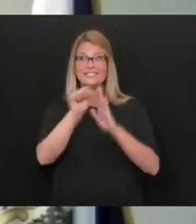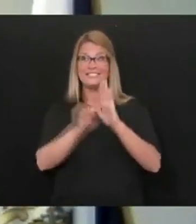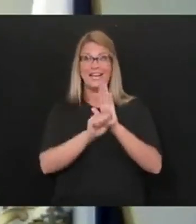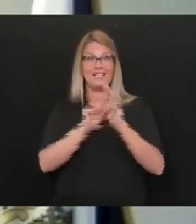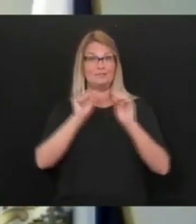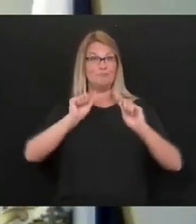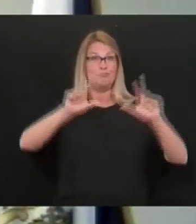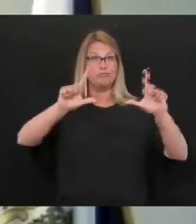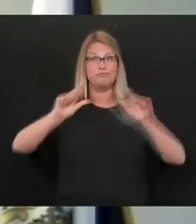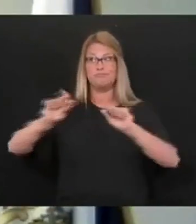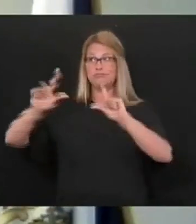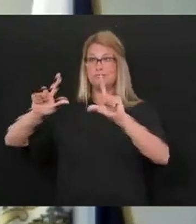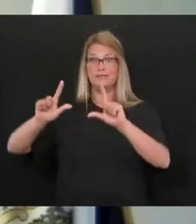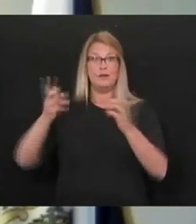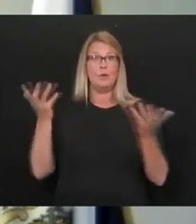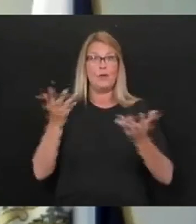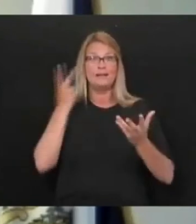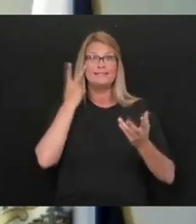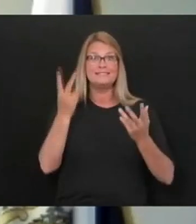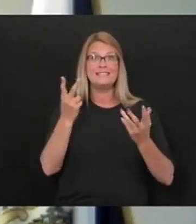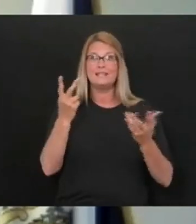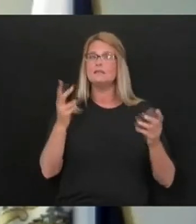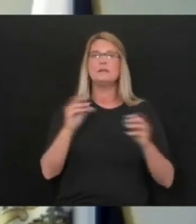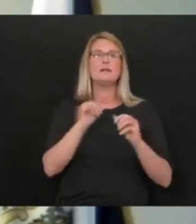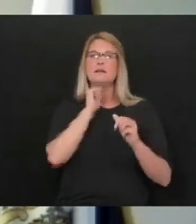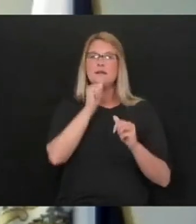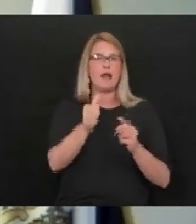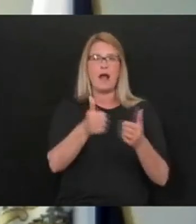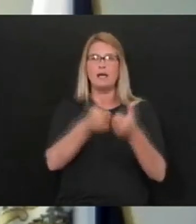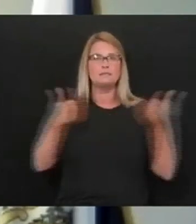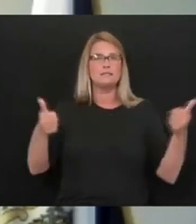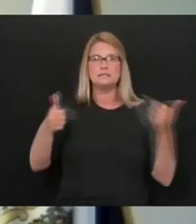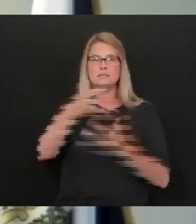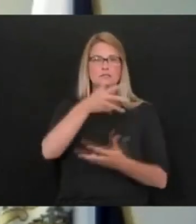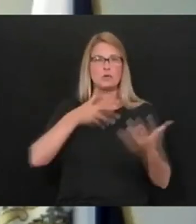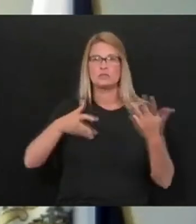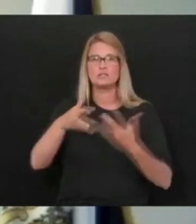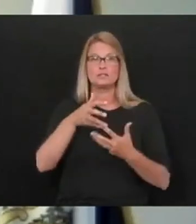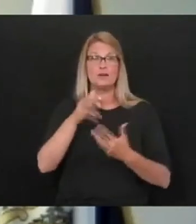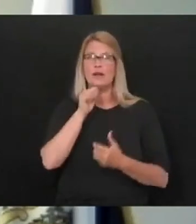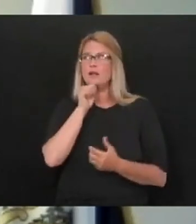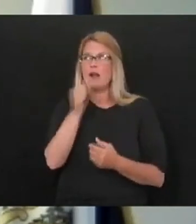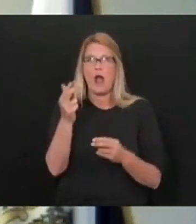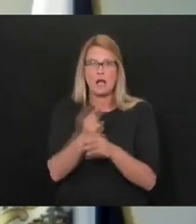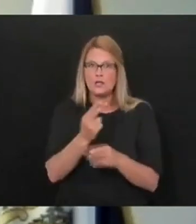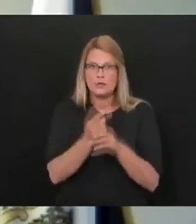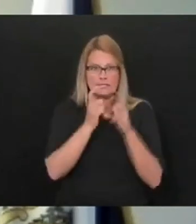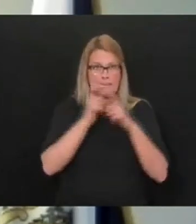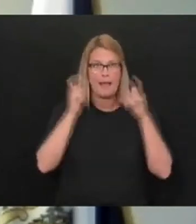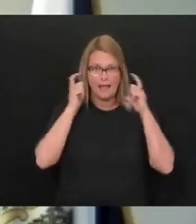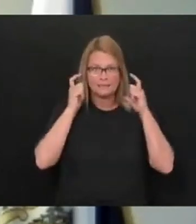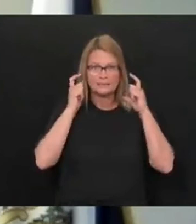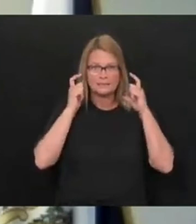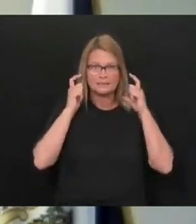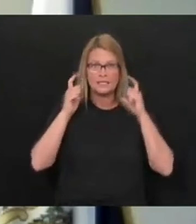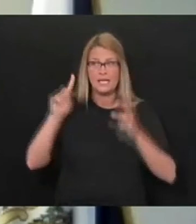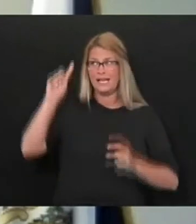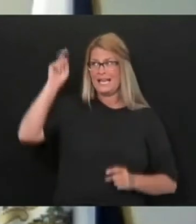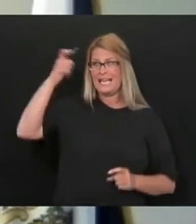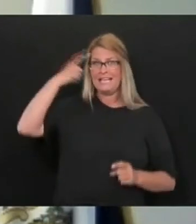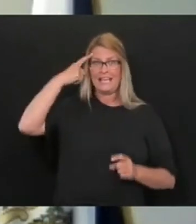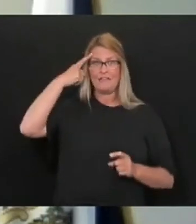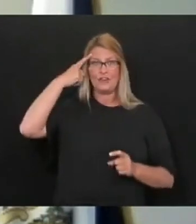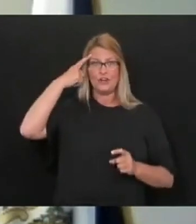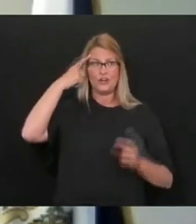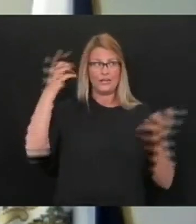fact that folks are not socially distancing, they're not wearing masks, the governor opened West Virginia up